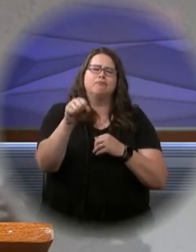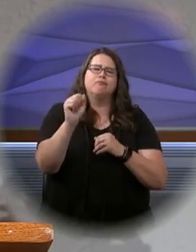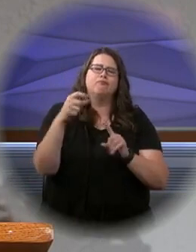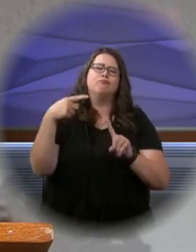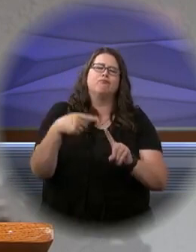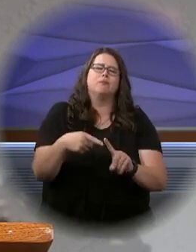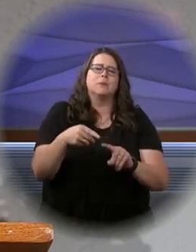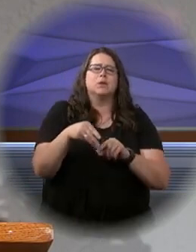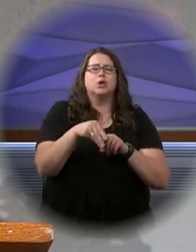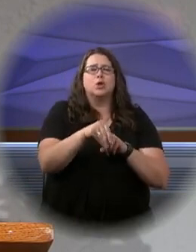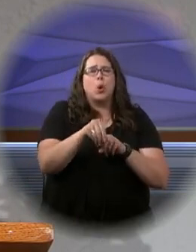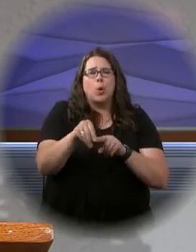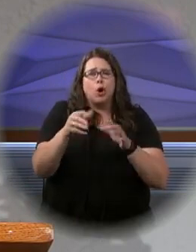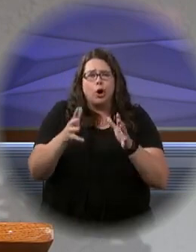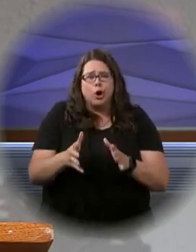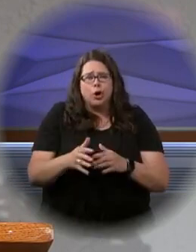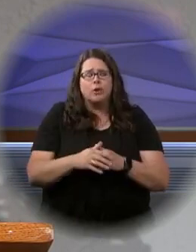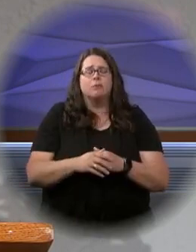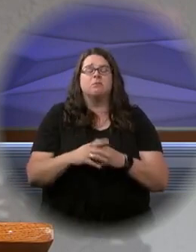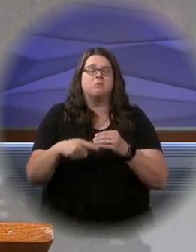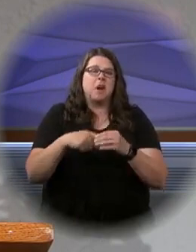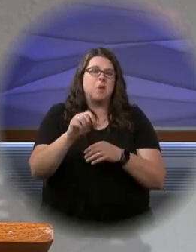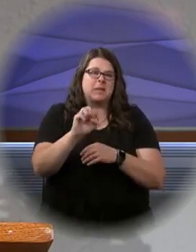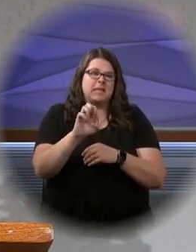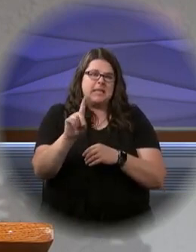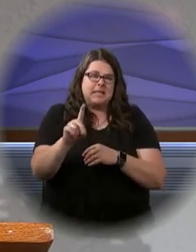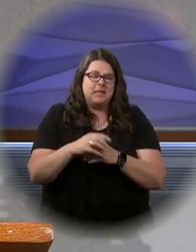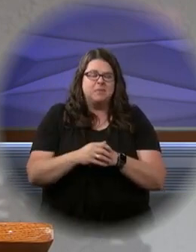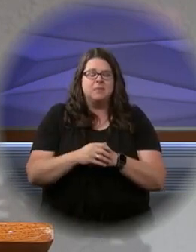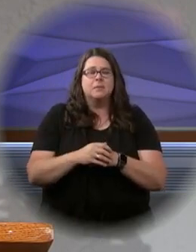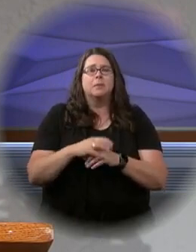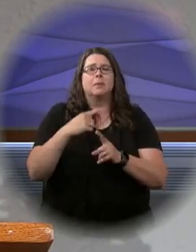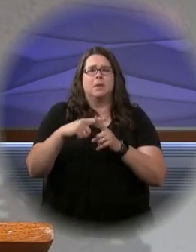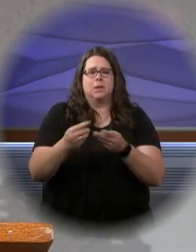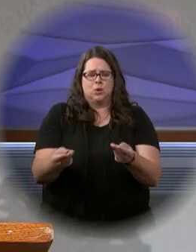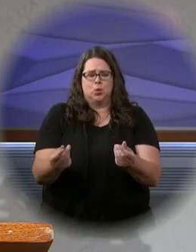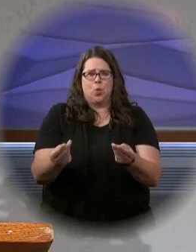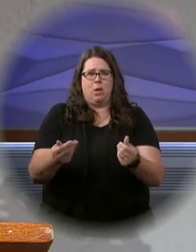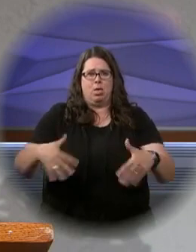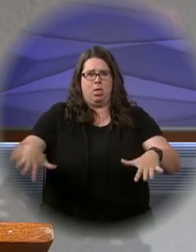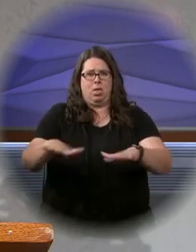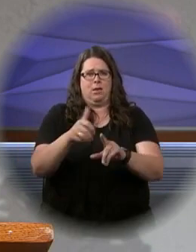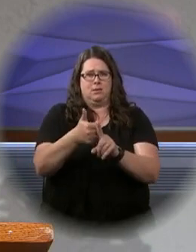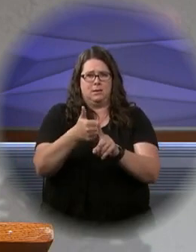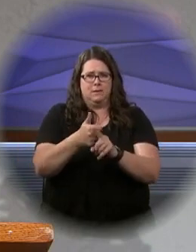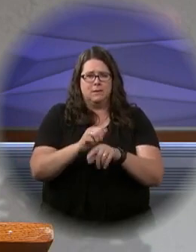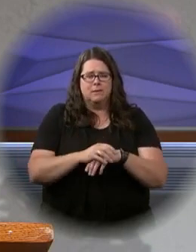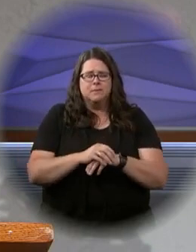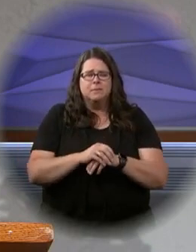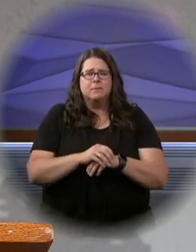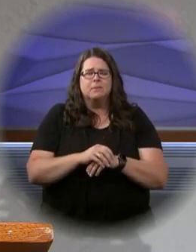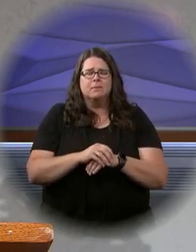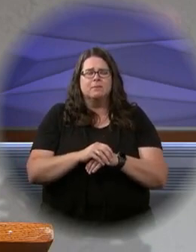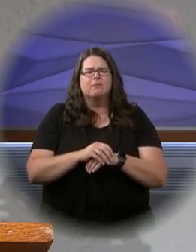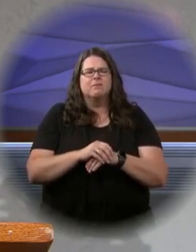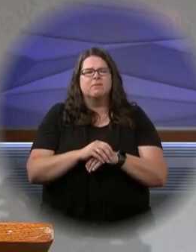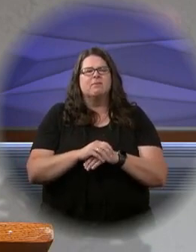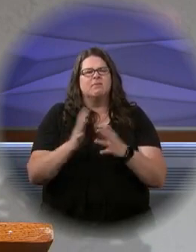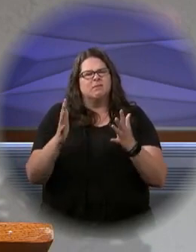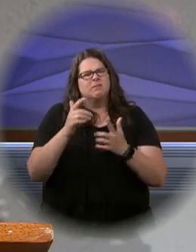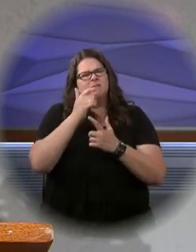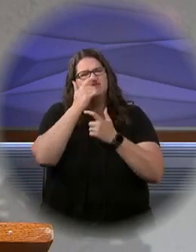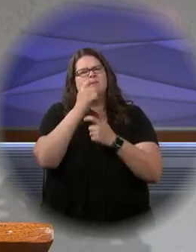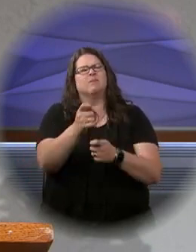about the sower. It is about seeds and it's about soil. And with all of that, it's